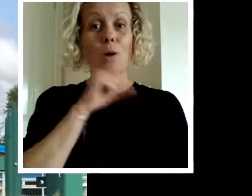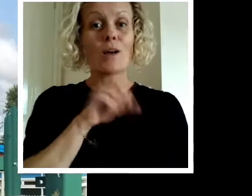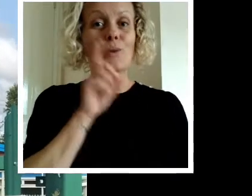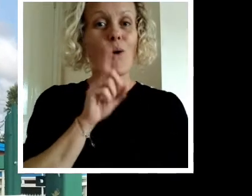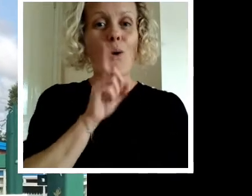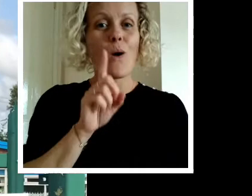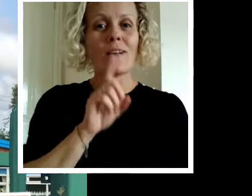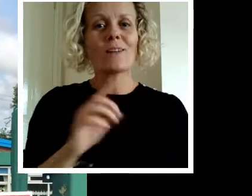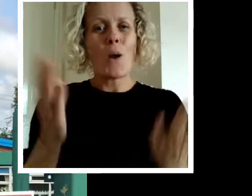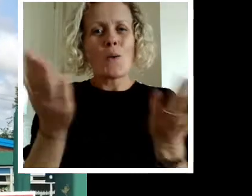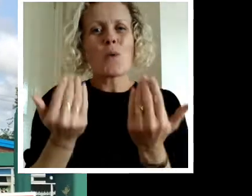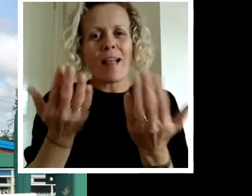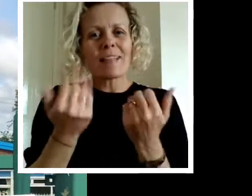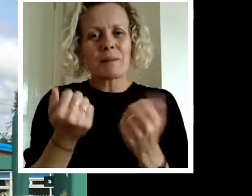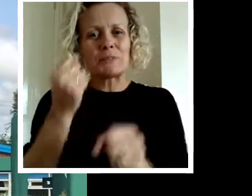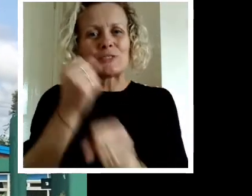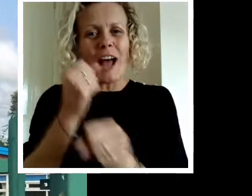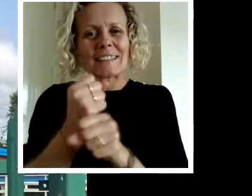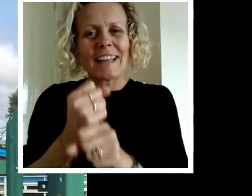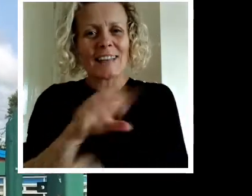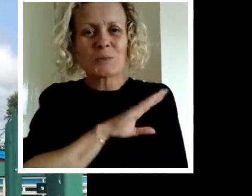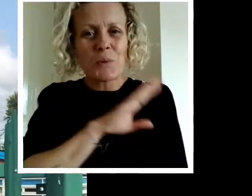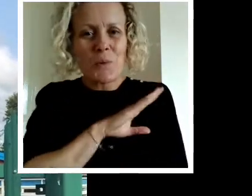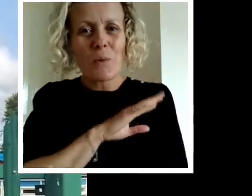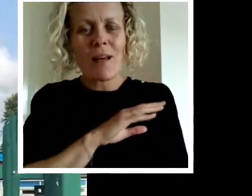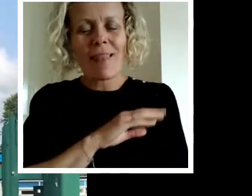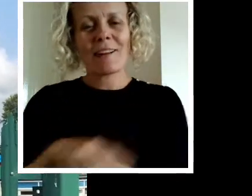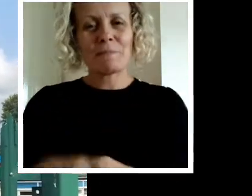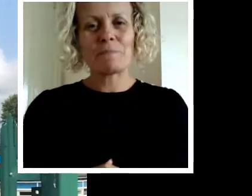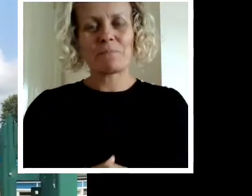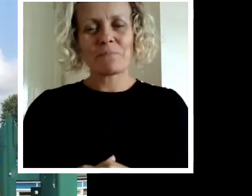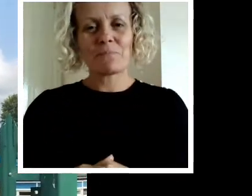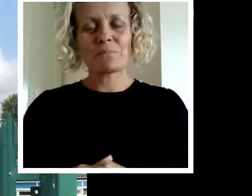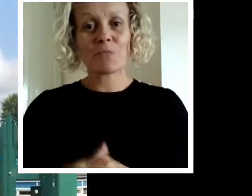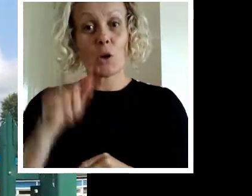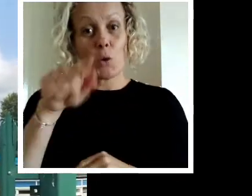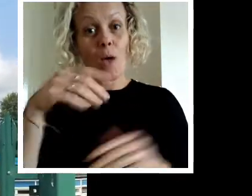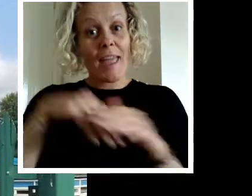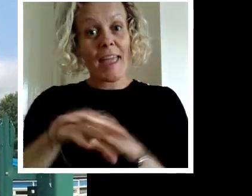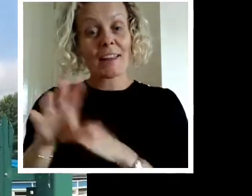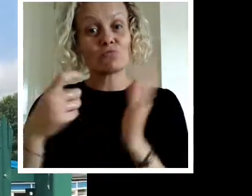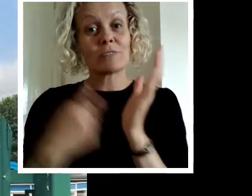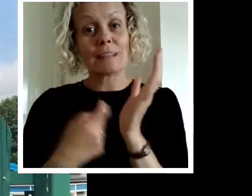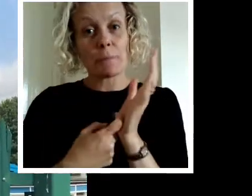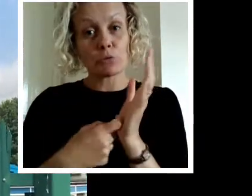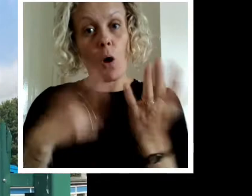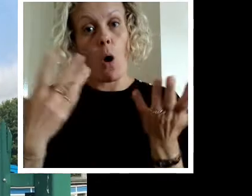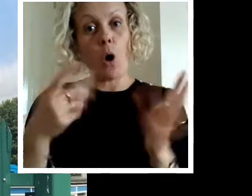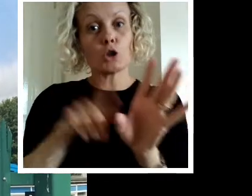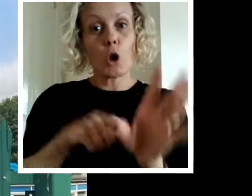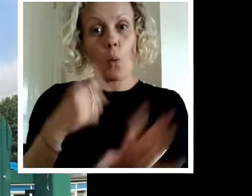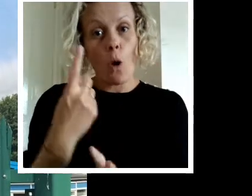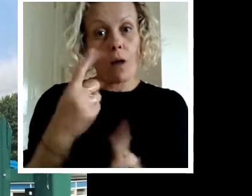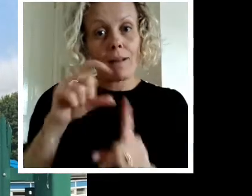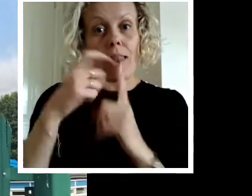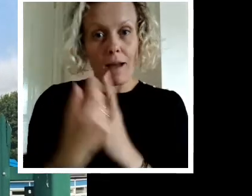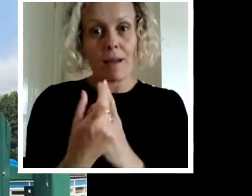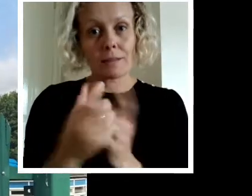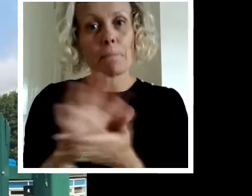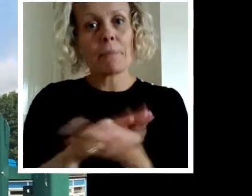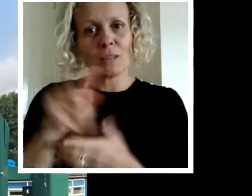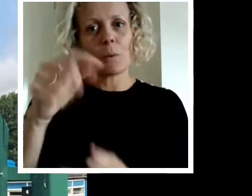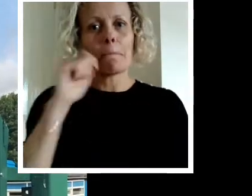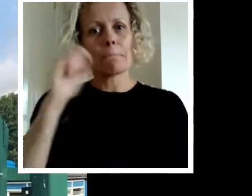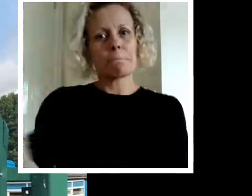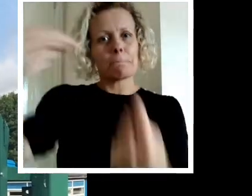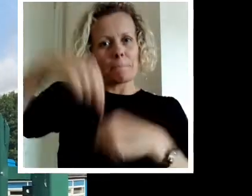Hello boys and girls welcome back to Giles Gate Primary School. If you're in a reception class and our